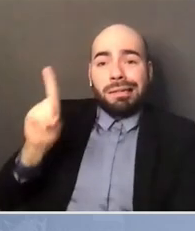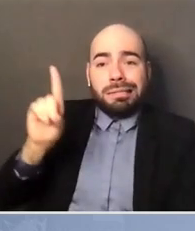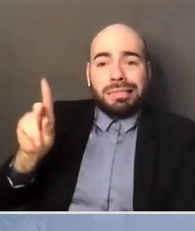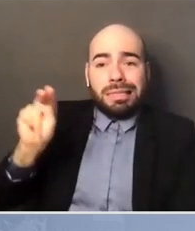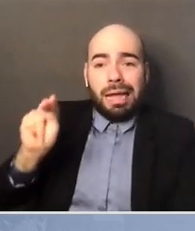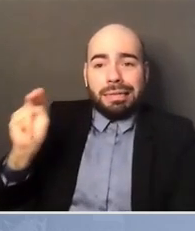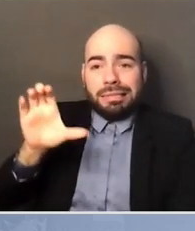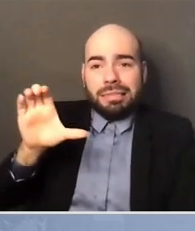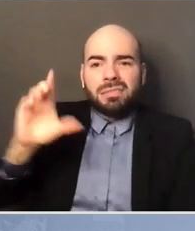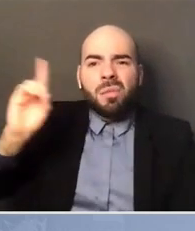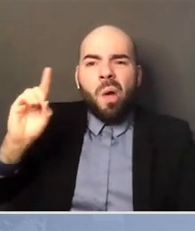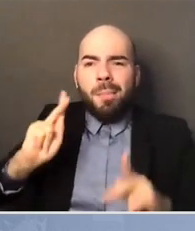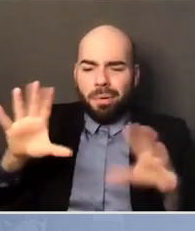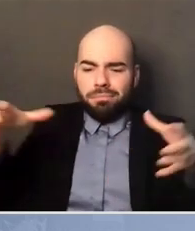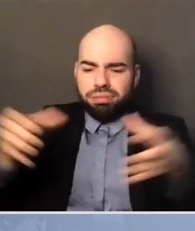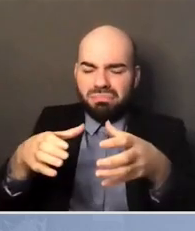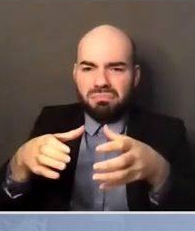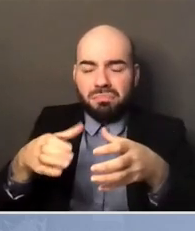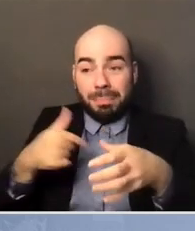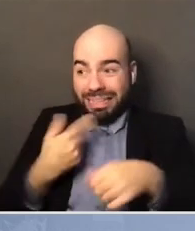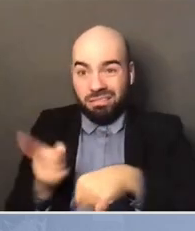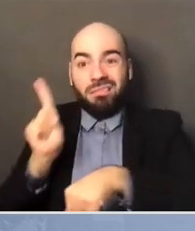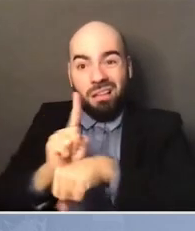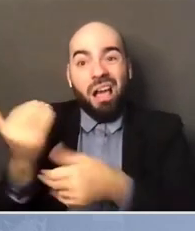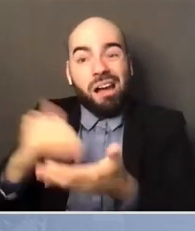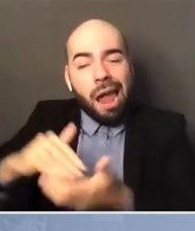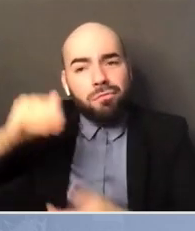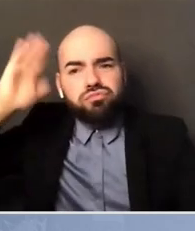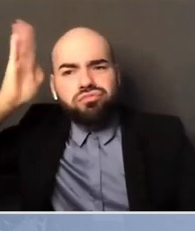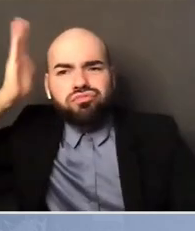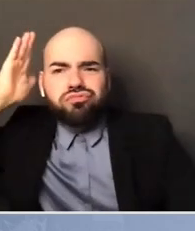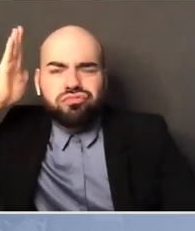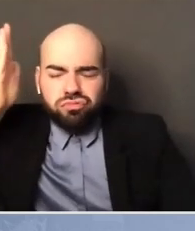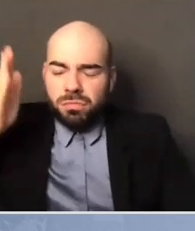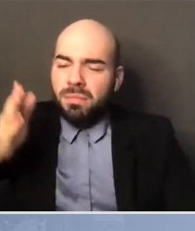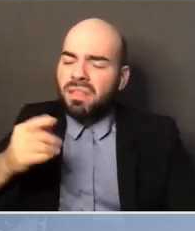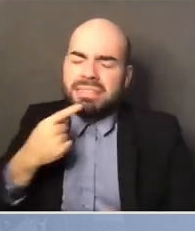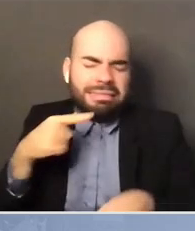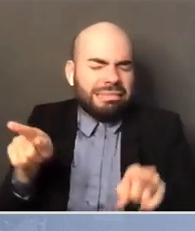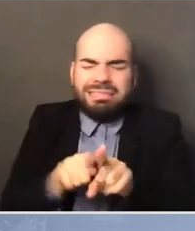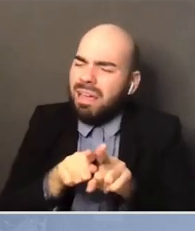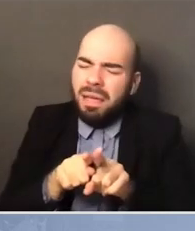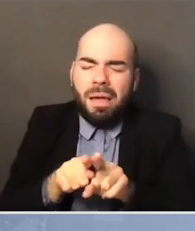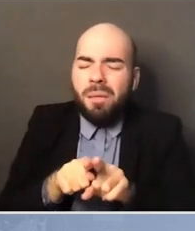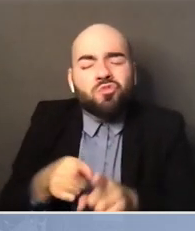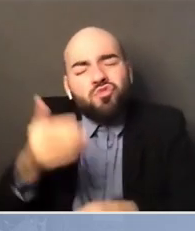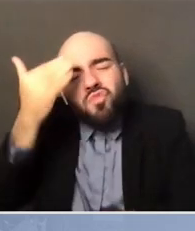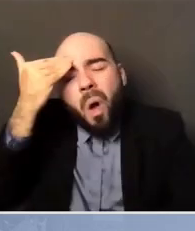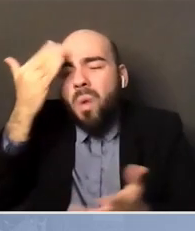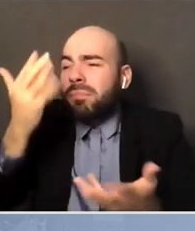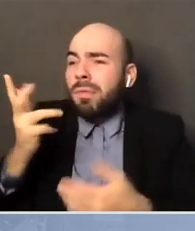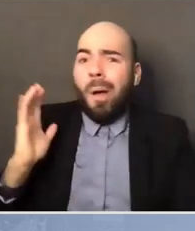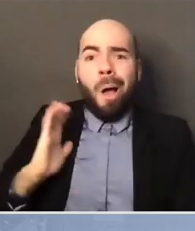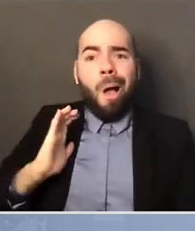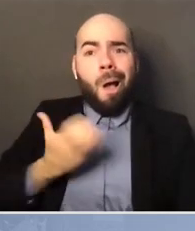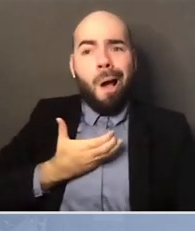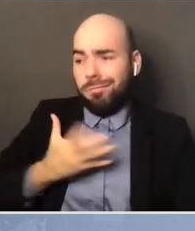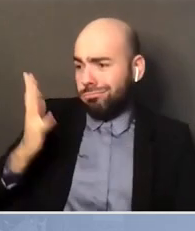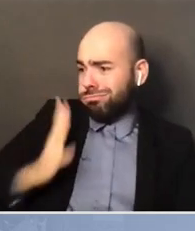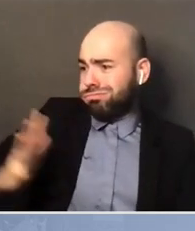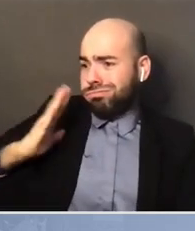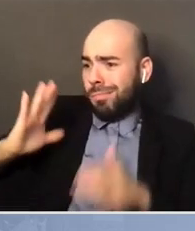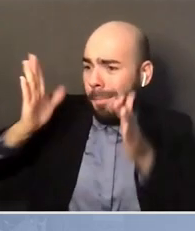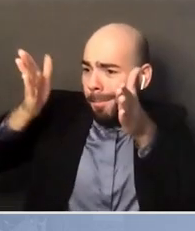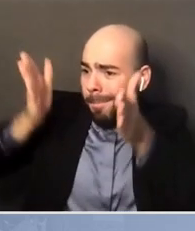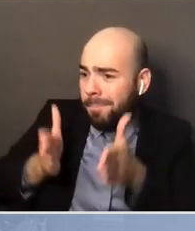our ancestors, our fathers, our grandfathers, they had a much better excuse to quit than